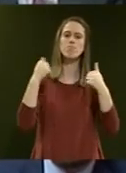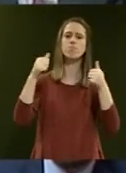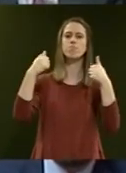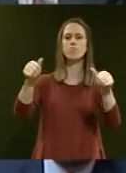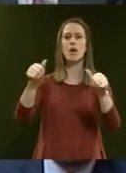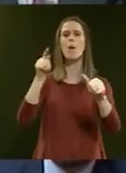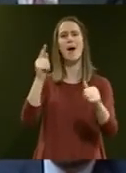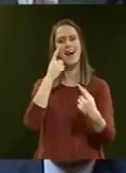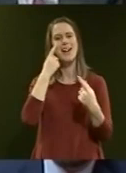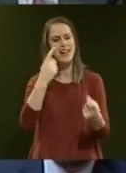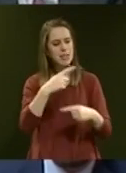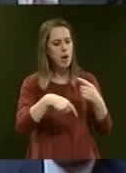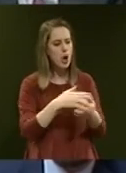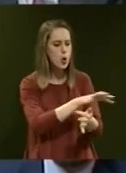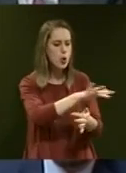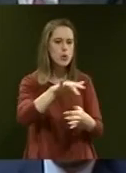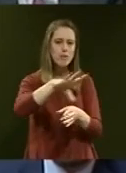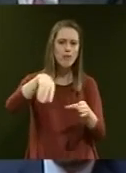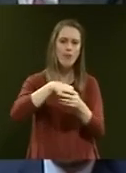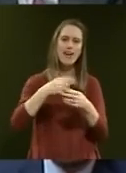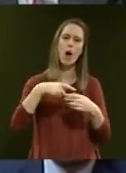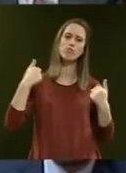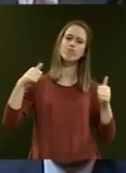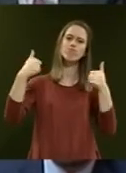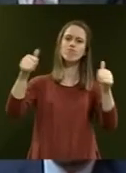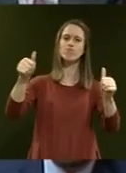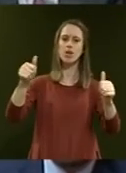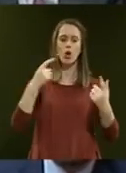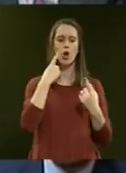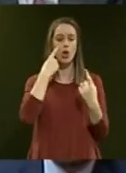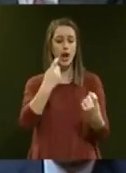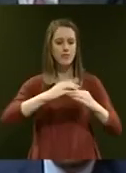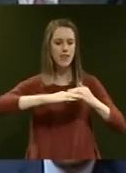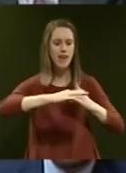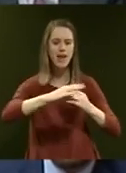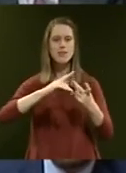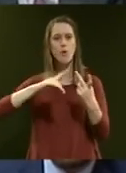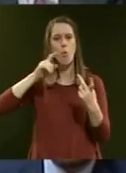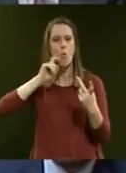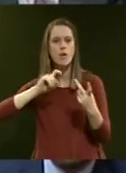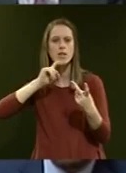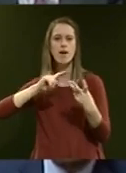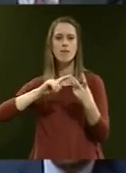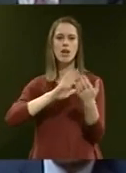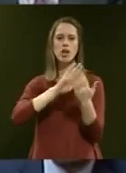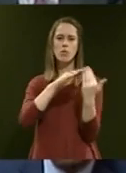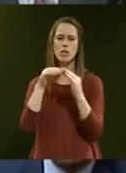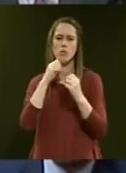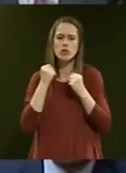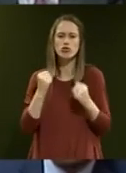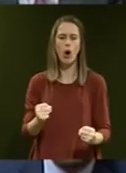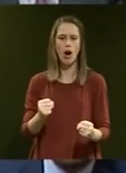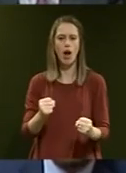but cares about who shares in that prosperity. When we look after our land and water and when we make our communities stronger,